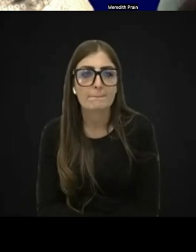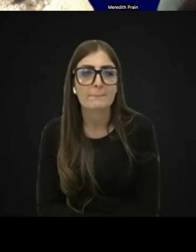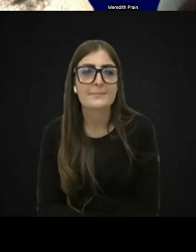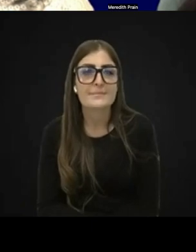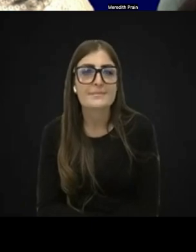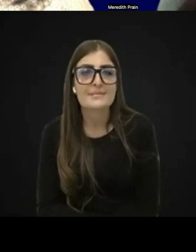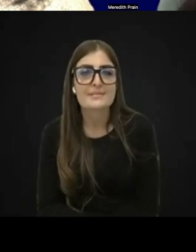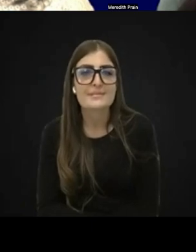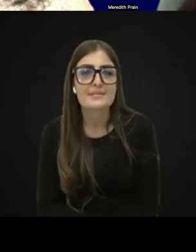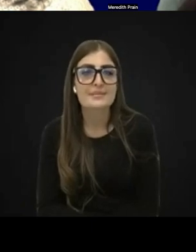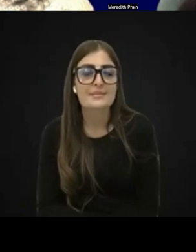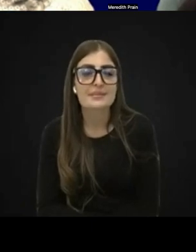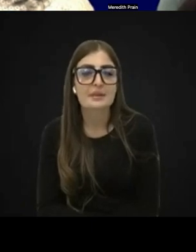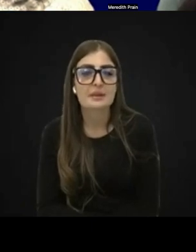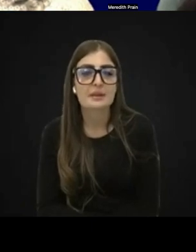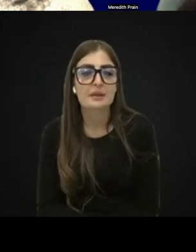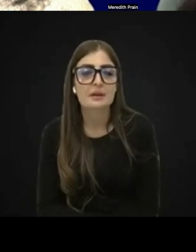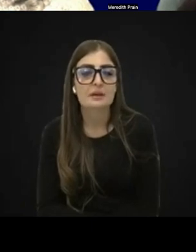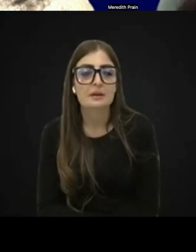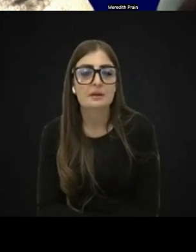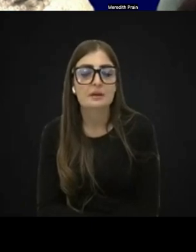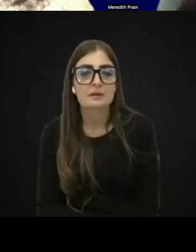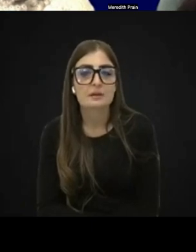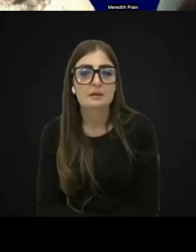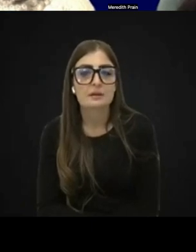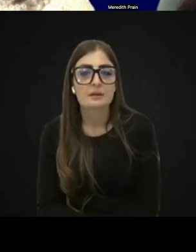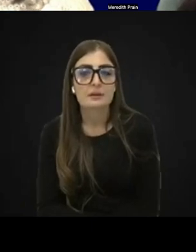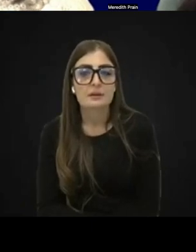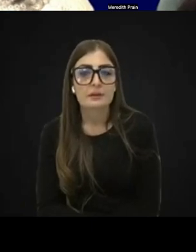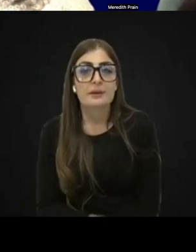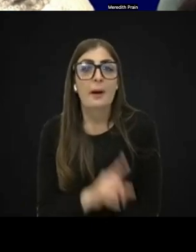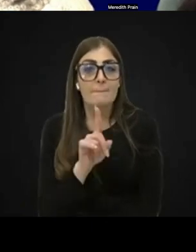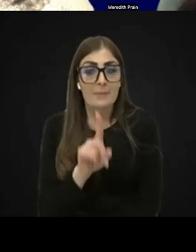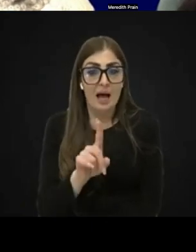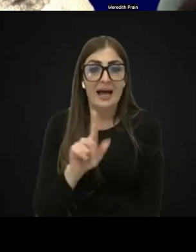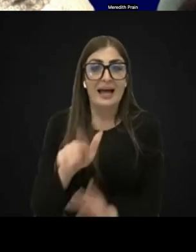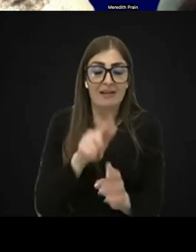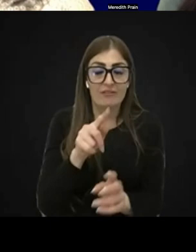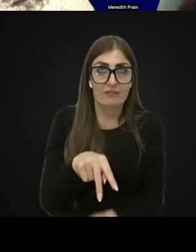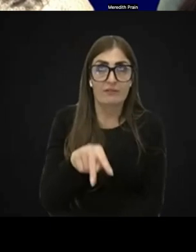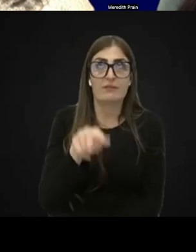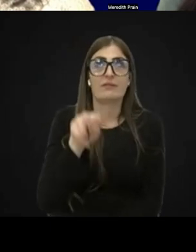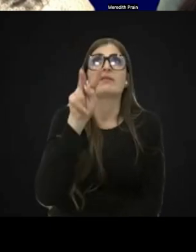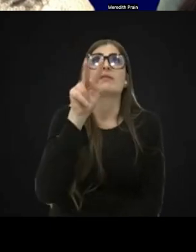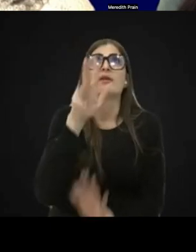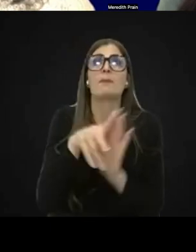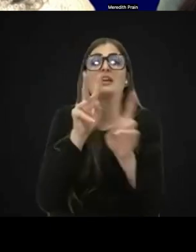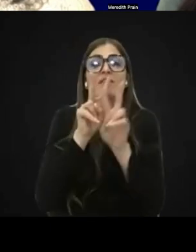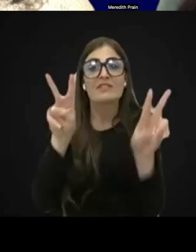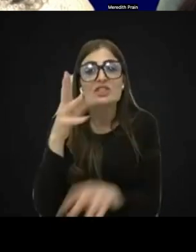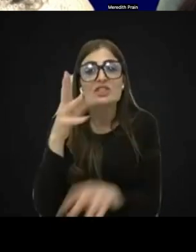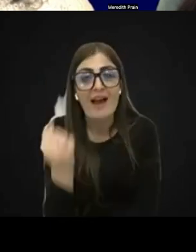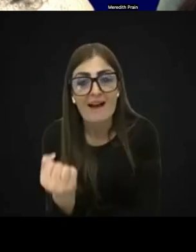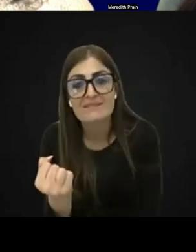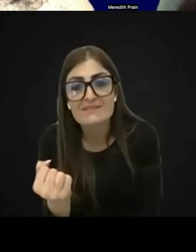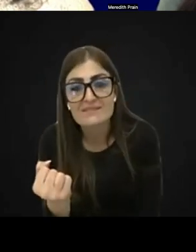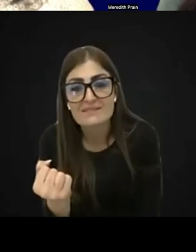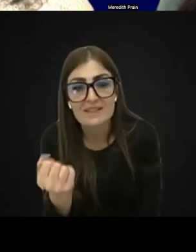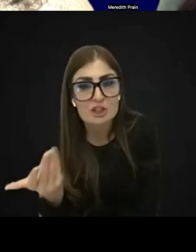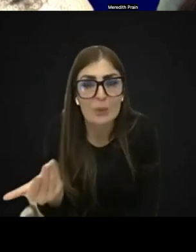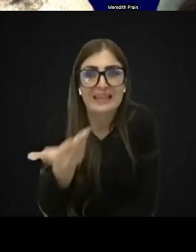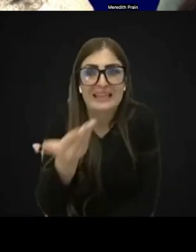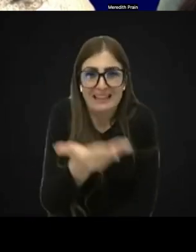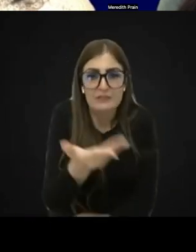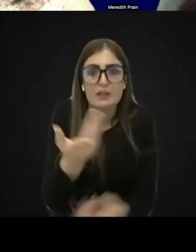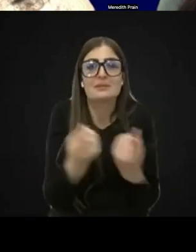Or bad for them. But what I would say is that if a child is light gazing, then there's vision there. So give them something to